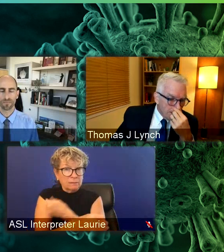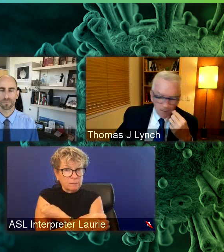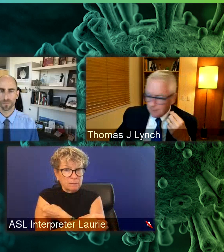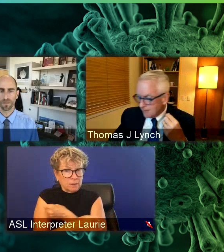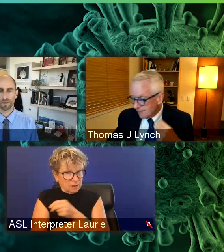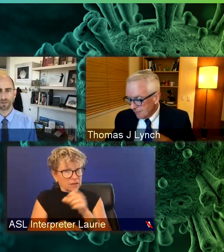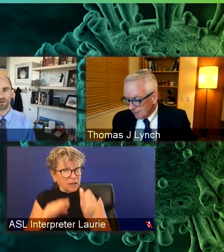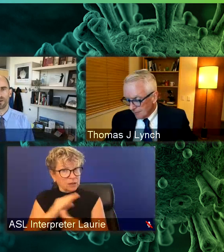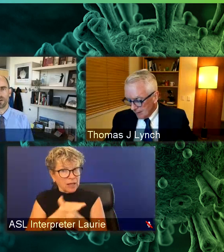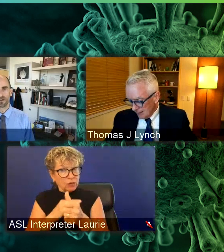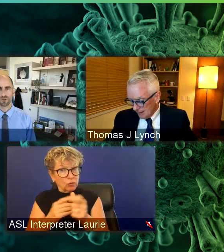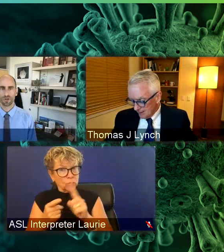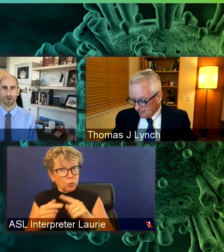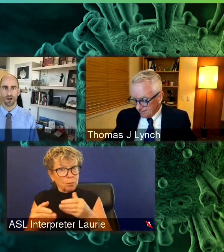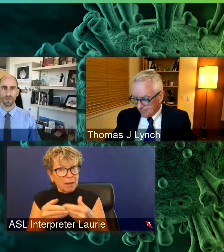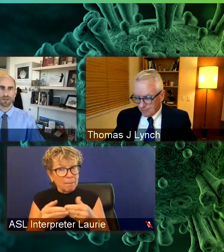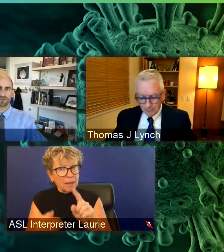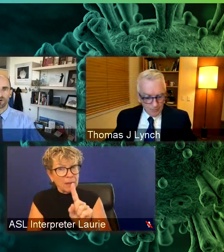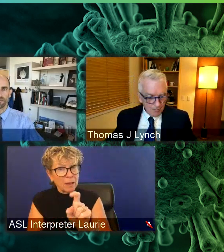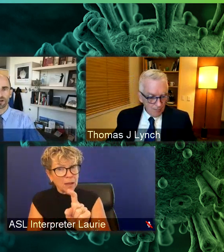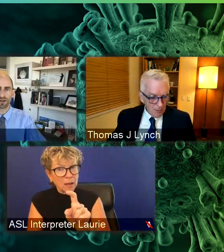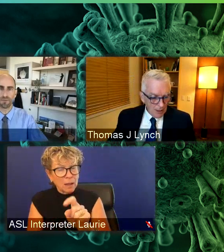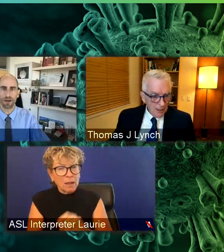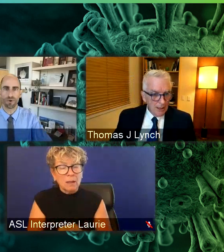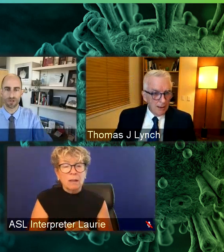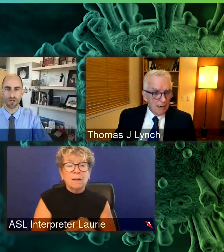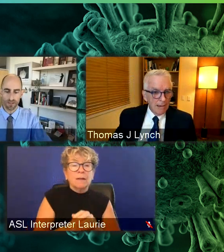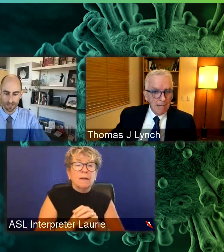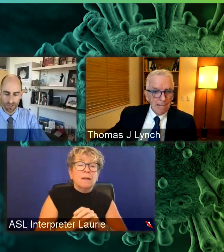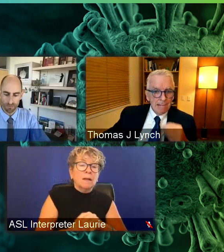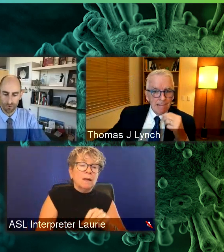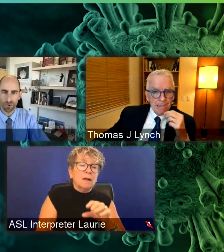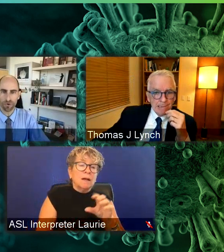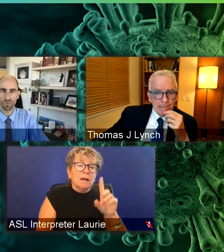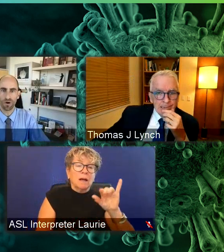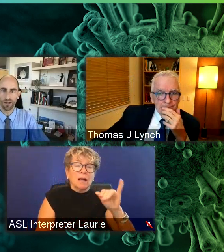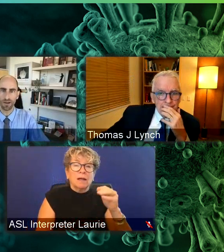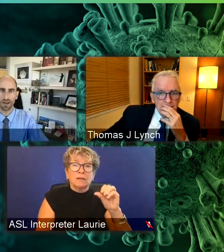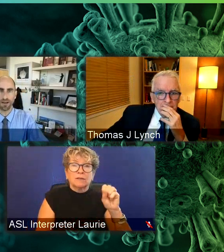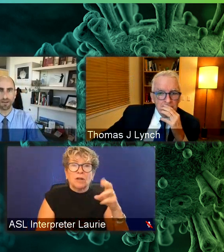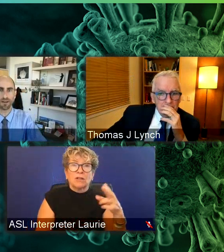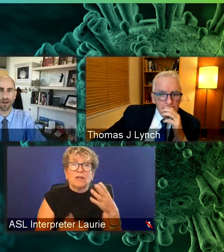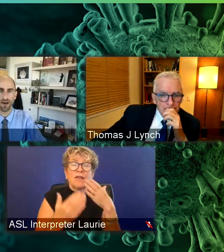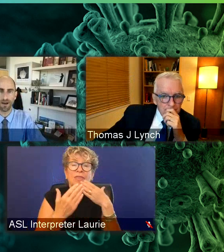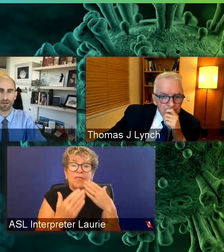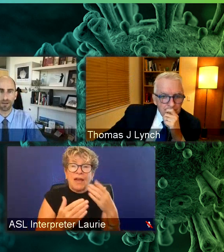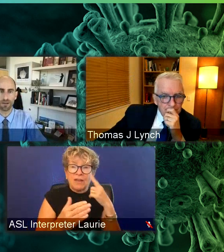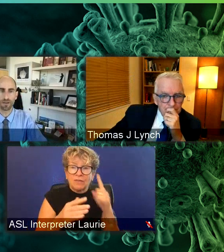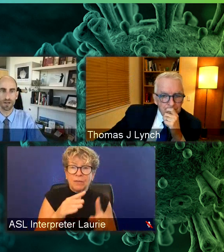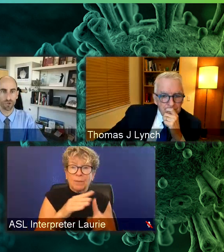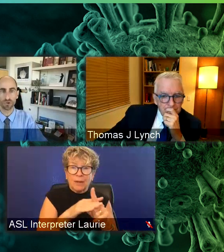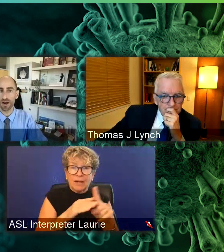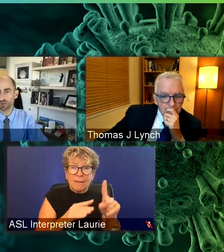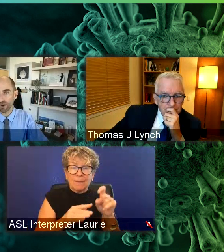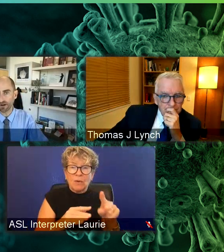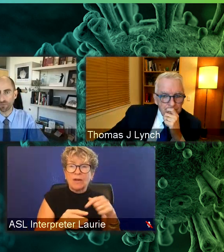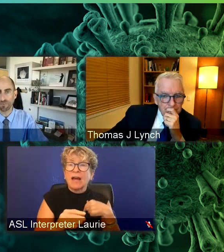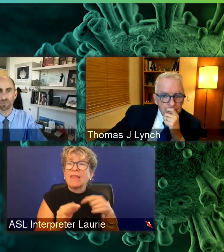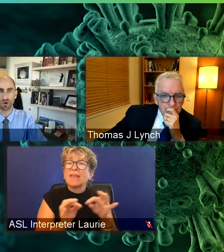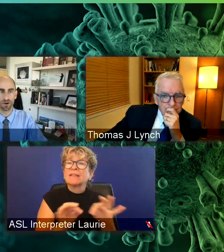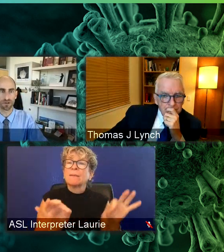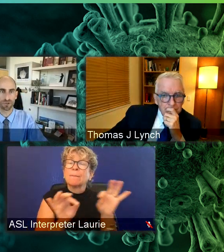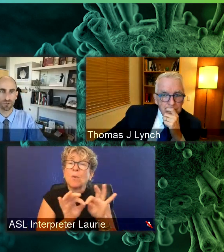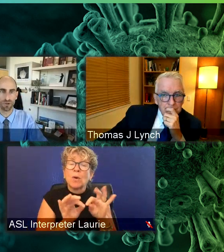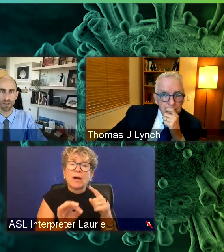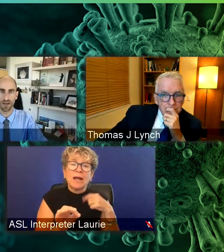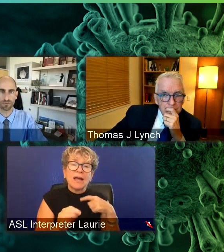and then Alpana. Sure. And thanks for bringing up that question. I think it's an important one. And in the initial trials, pregnant